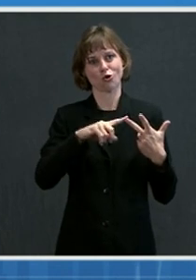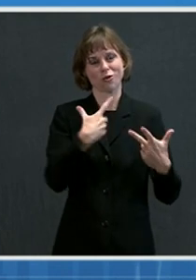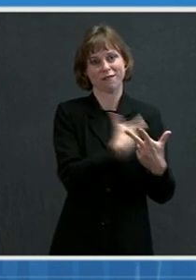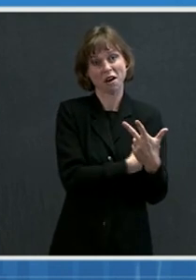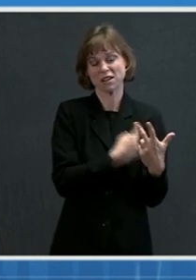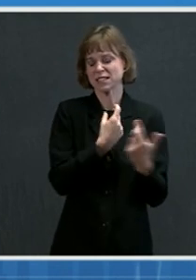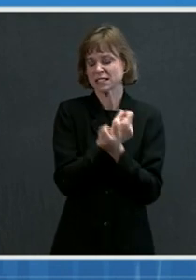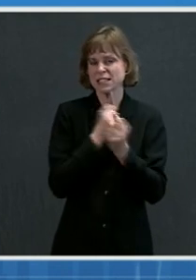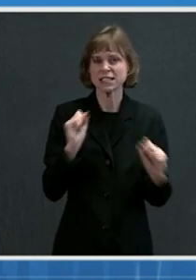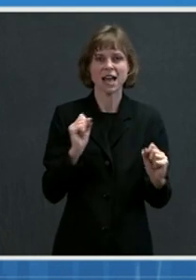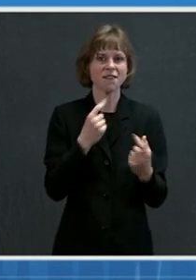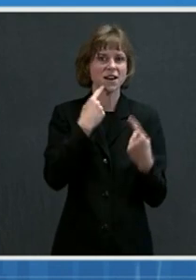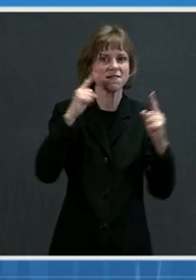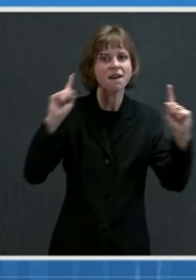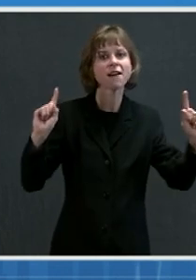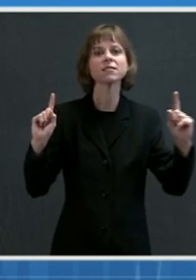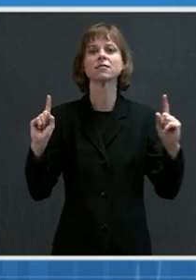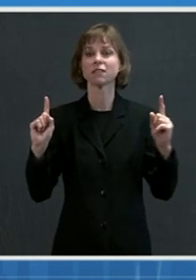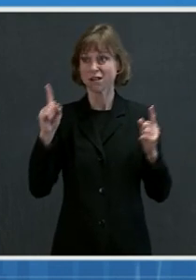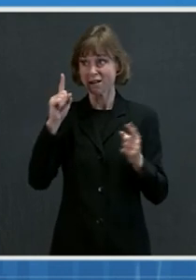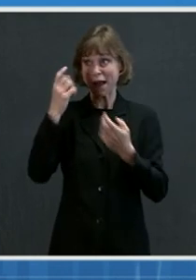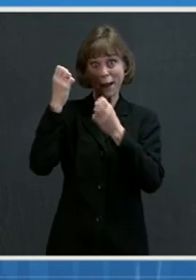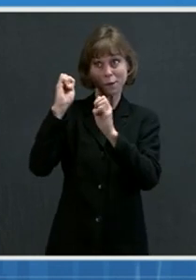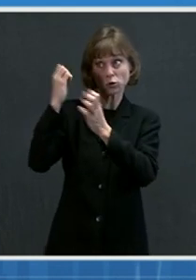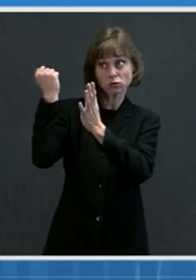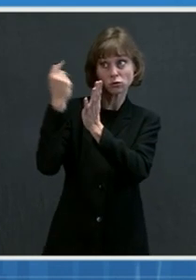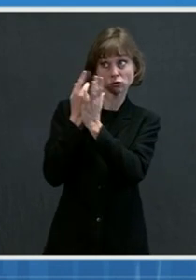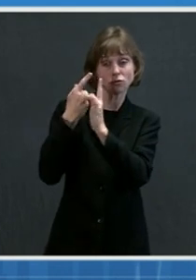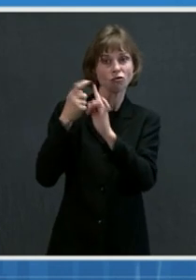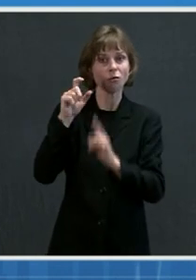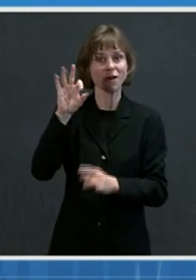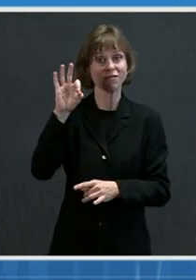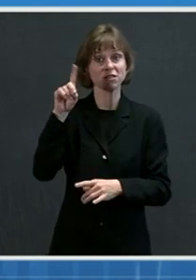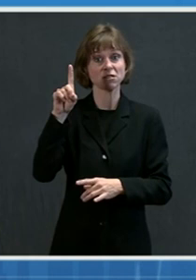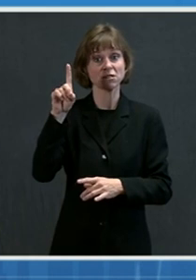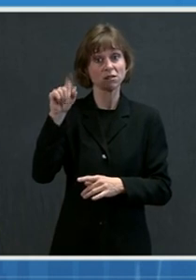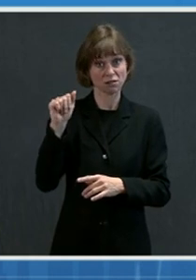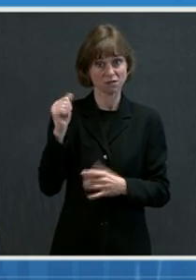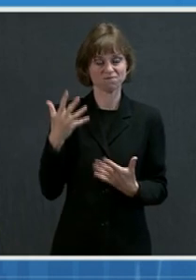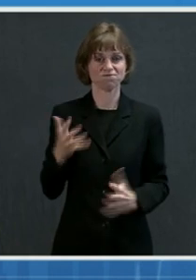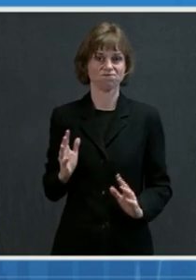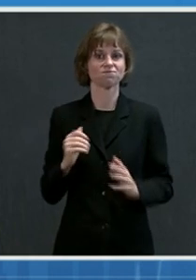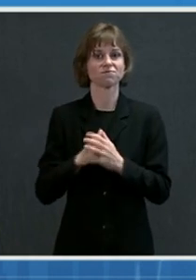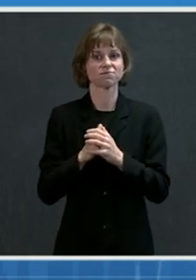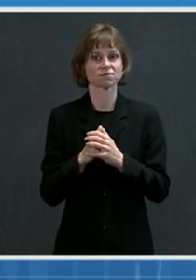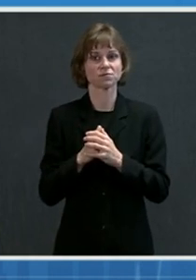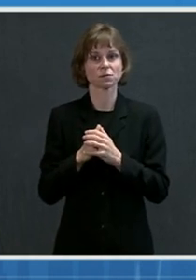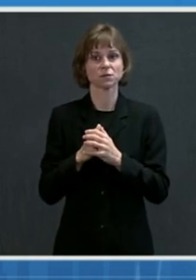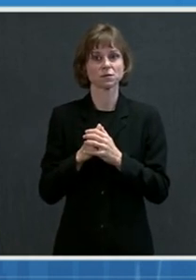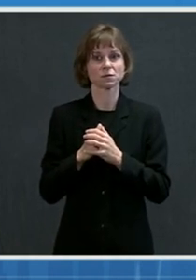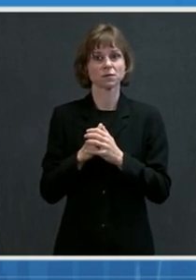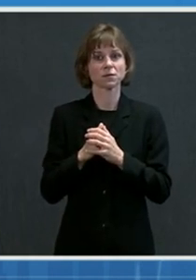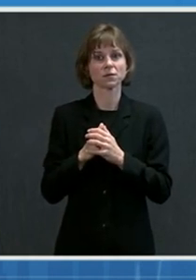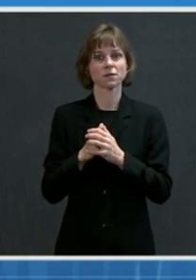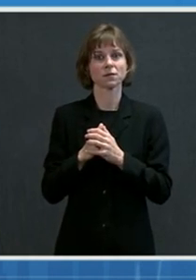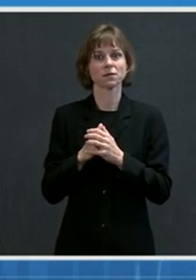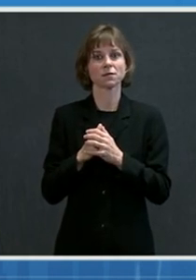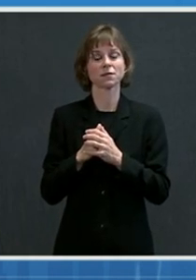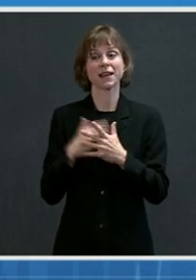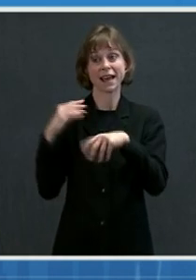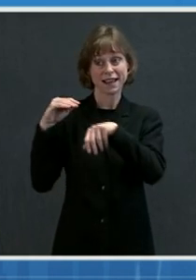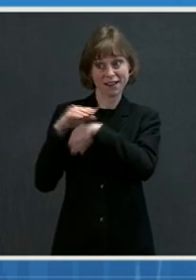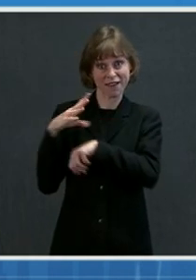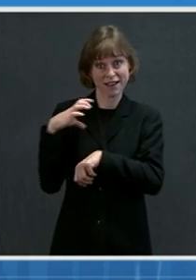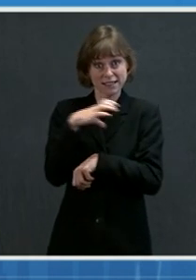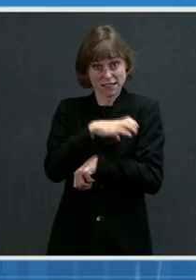vaccine following the emergency use authorization by the FDA and the recommendations for use by the Advisory Committee